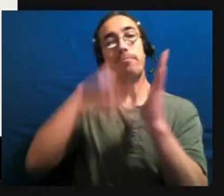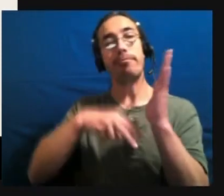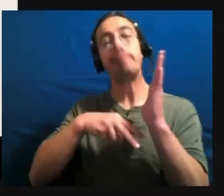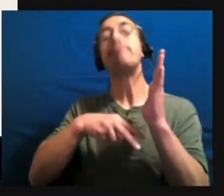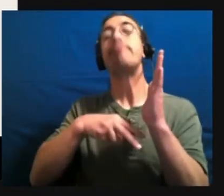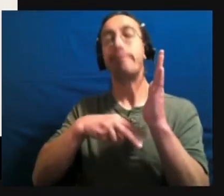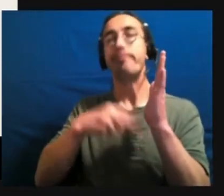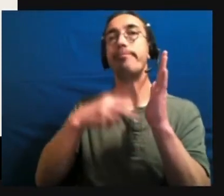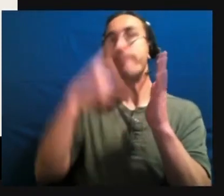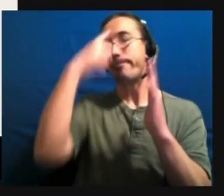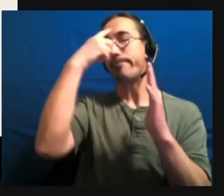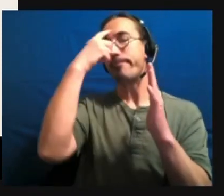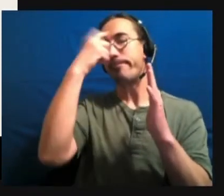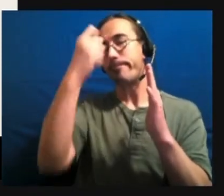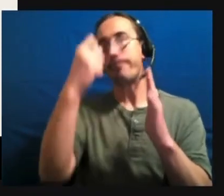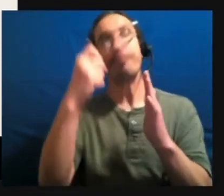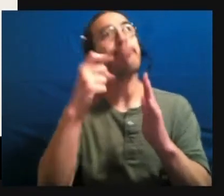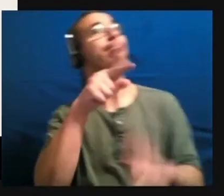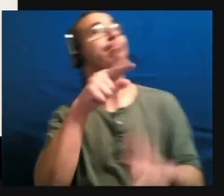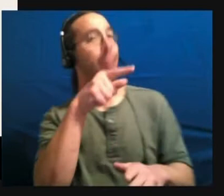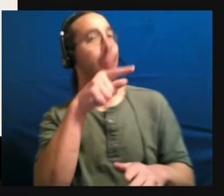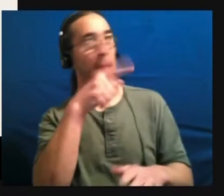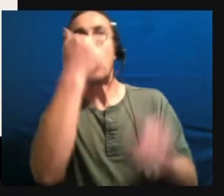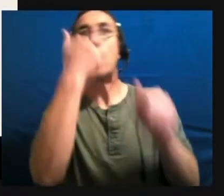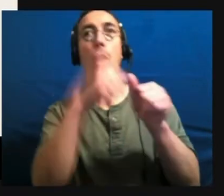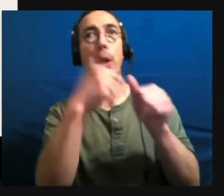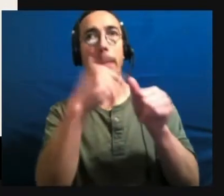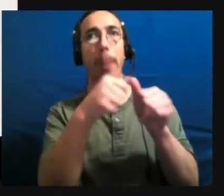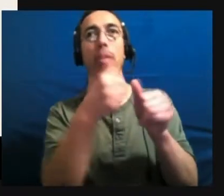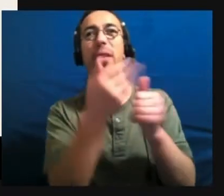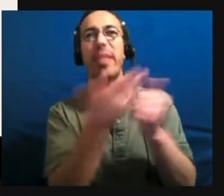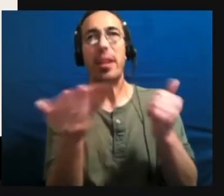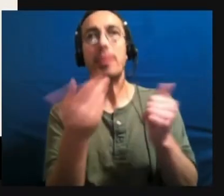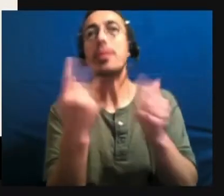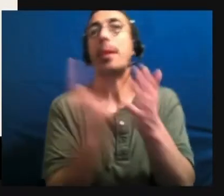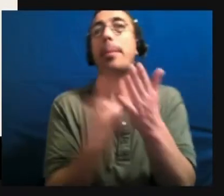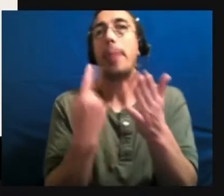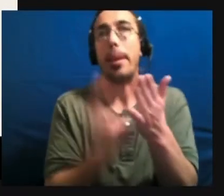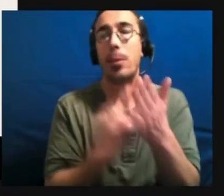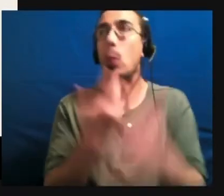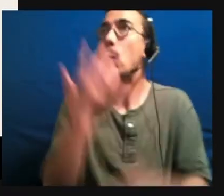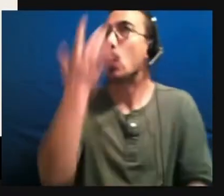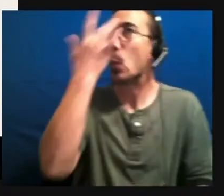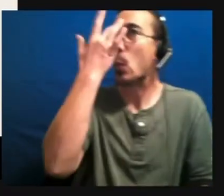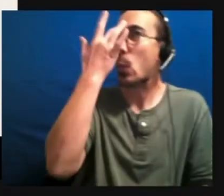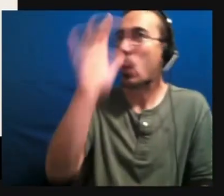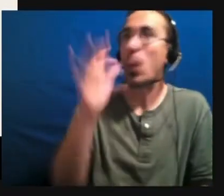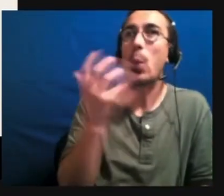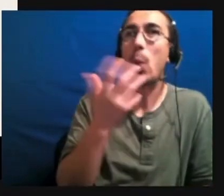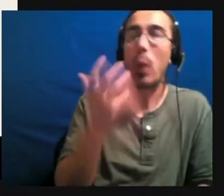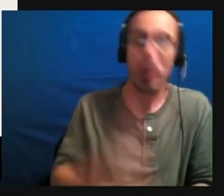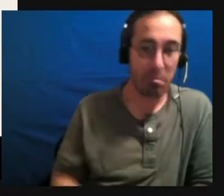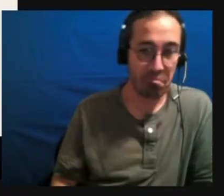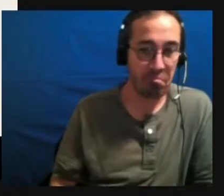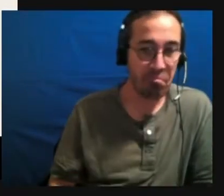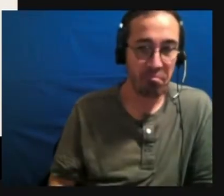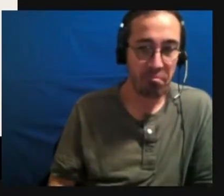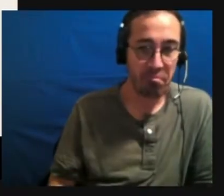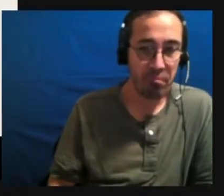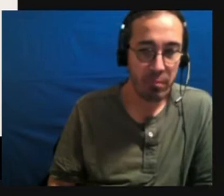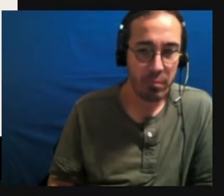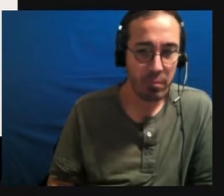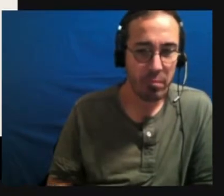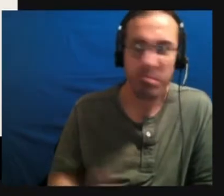little things sometimes. Very clever, boys. I'll be right back. How'd you do that? How'd you do that?